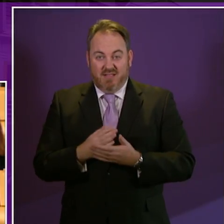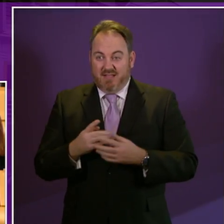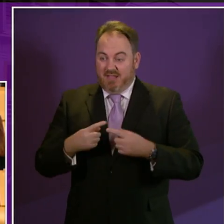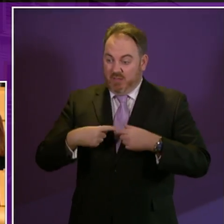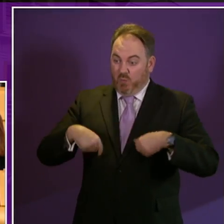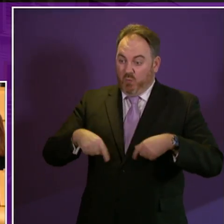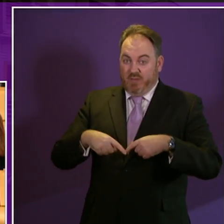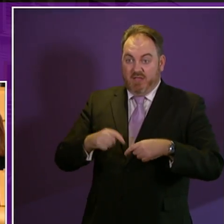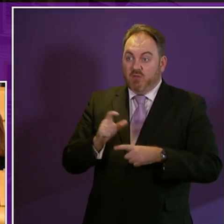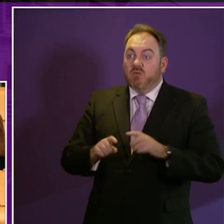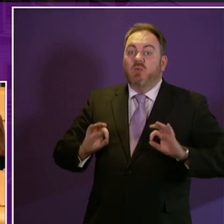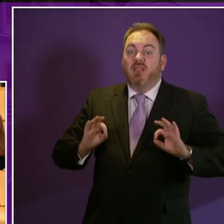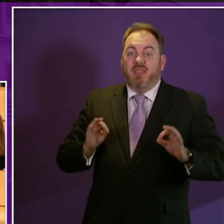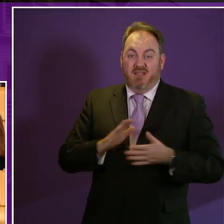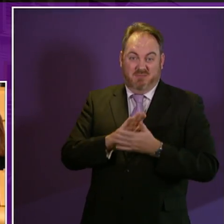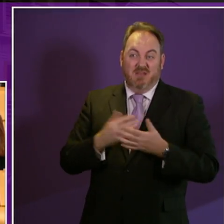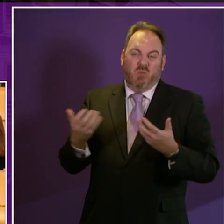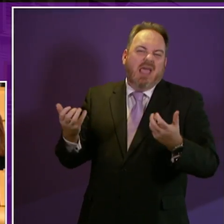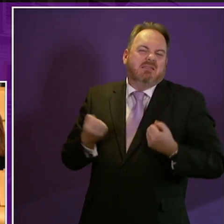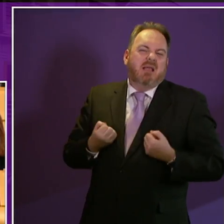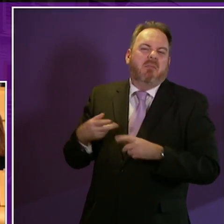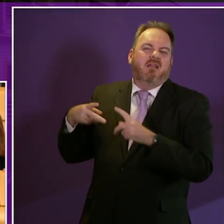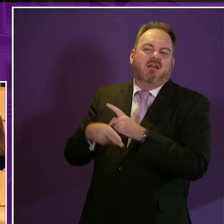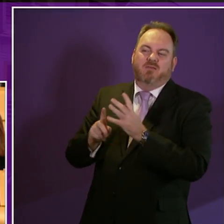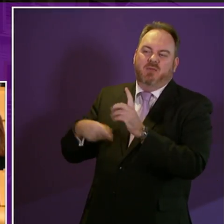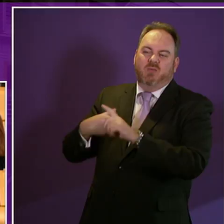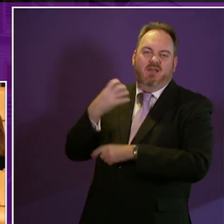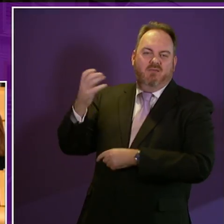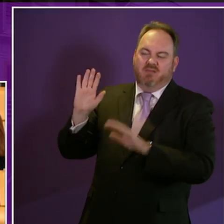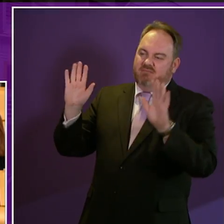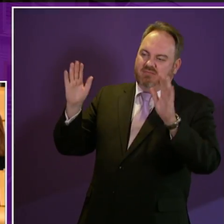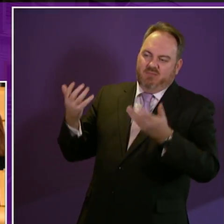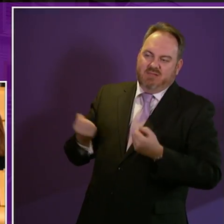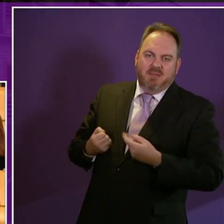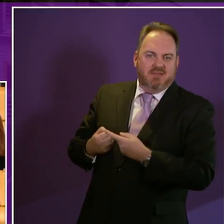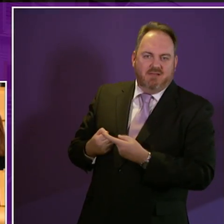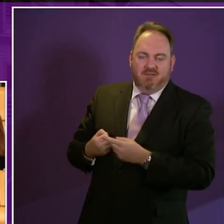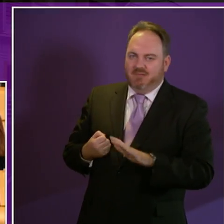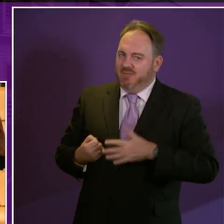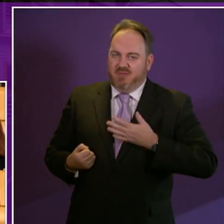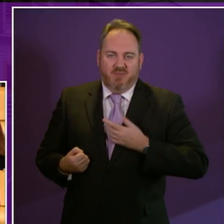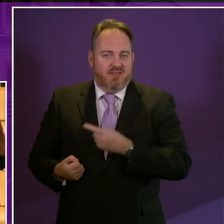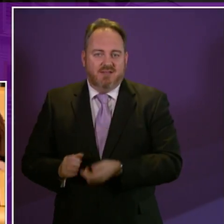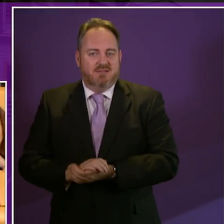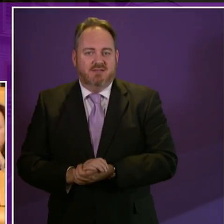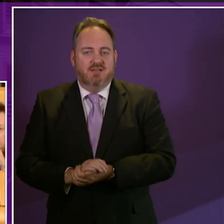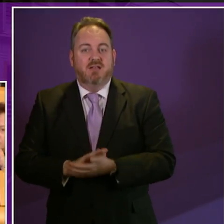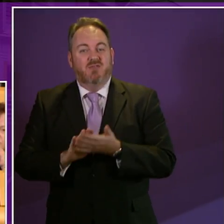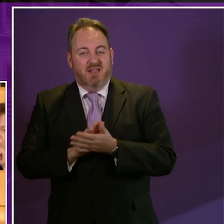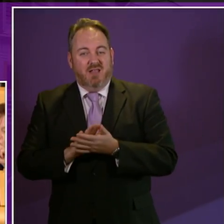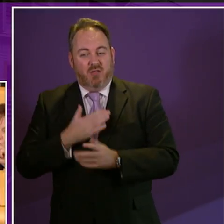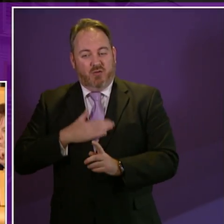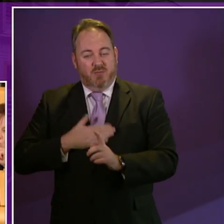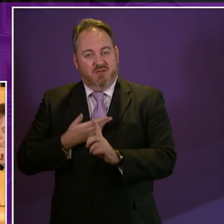the cuts Deputy Presiding Officer after years of cuts that have eroded the human rights of disabled people